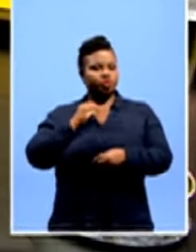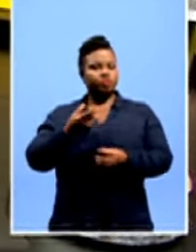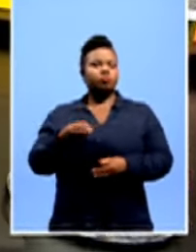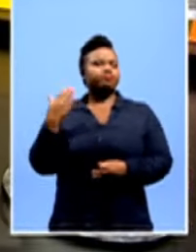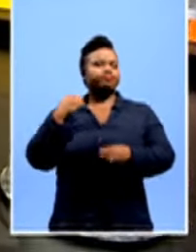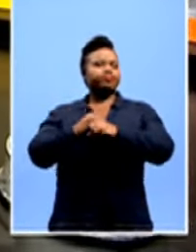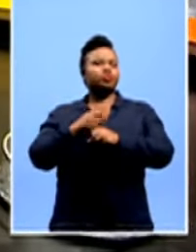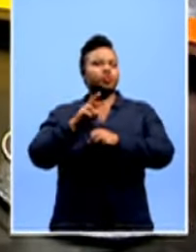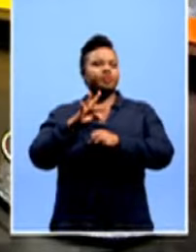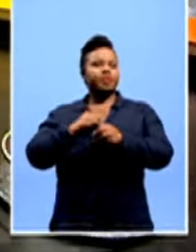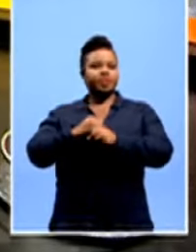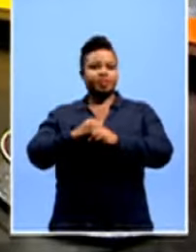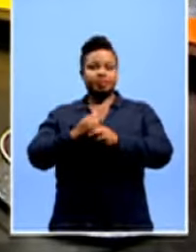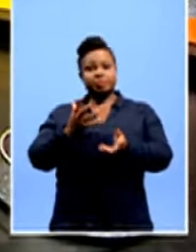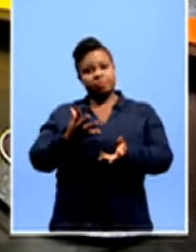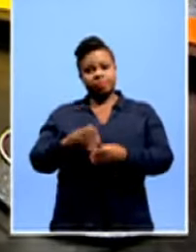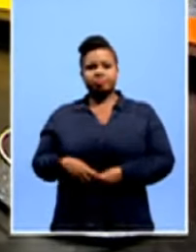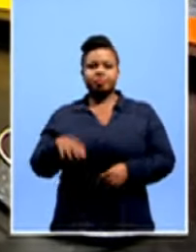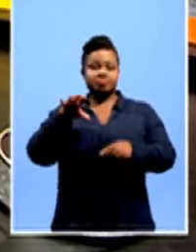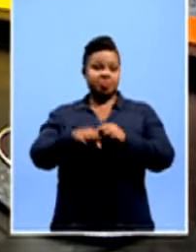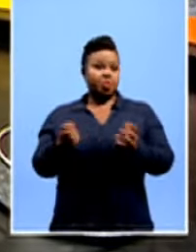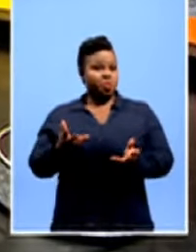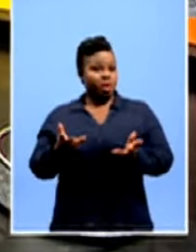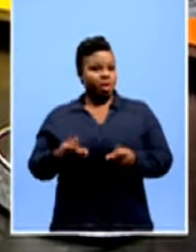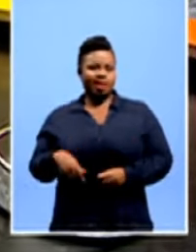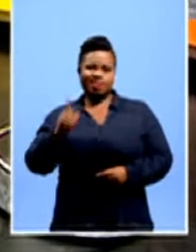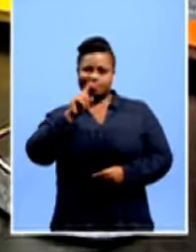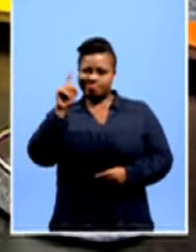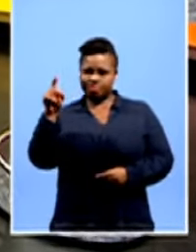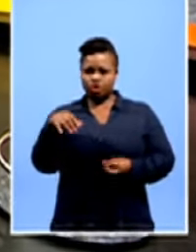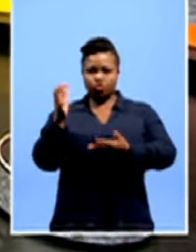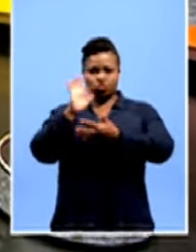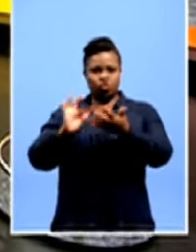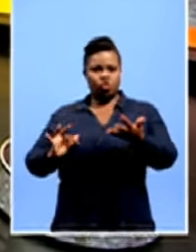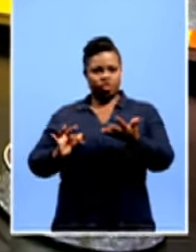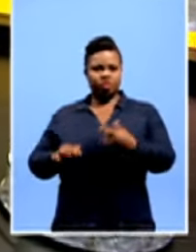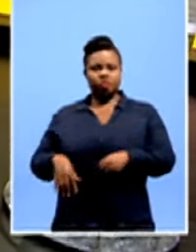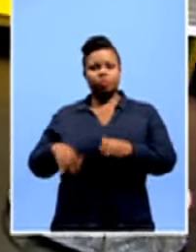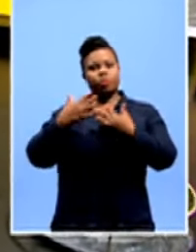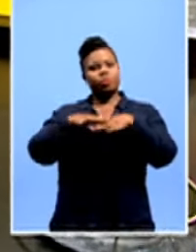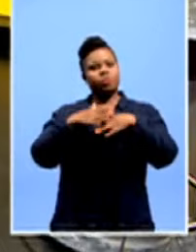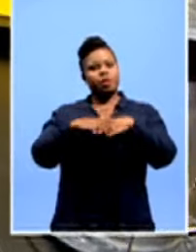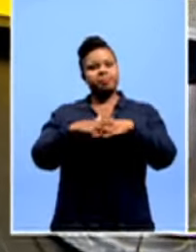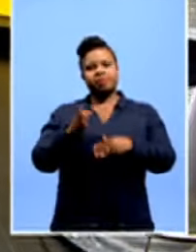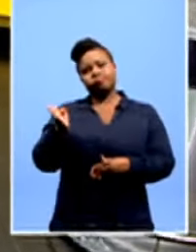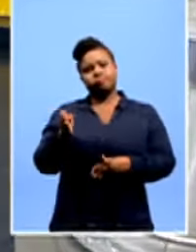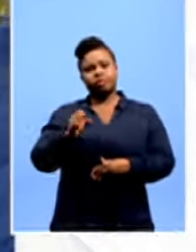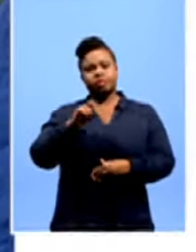the last 25 years of democracy. You can find all of those stories on our elections website,